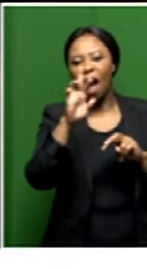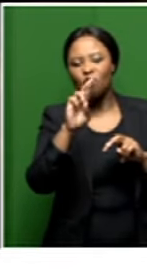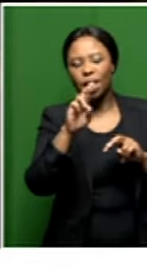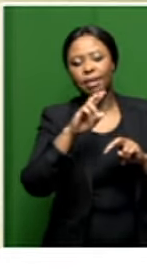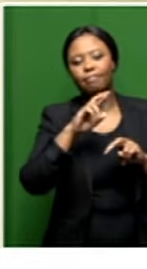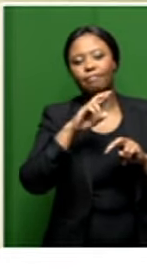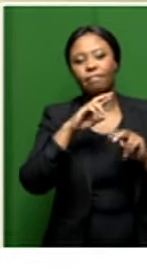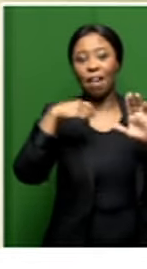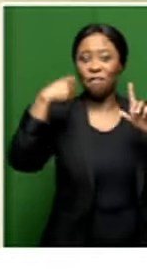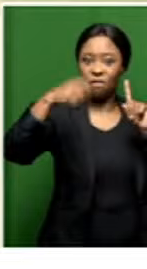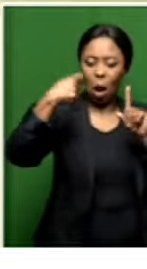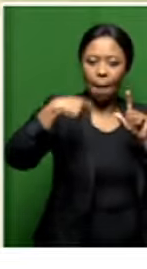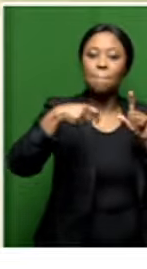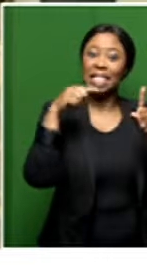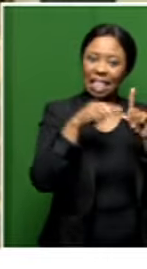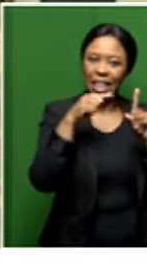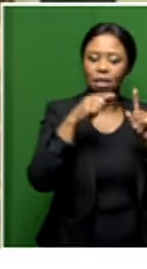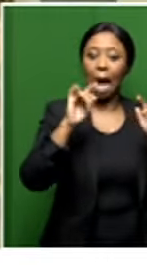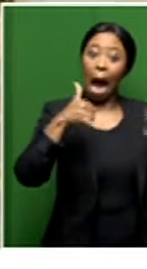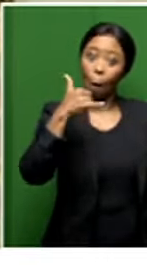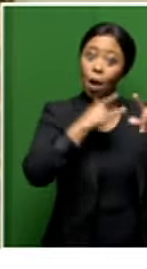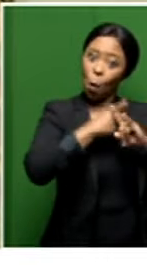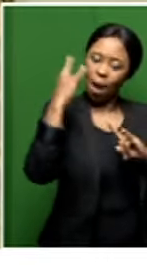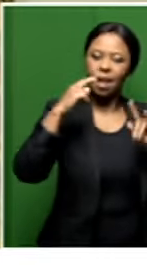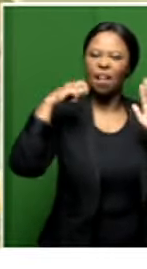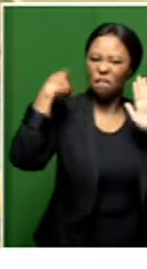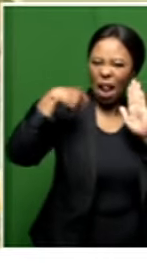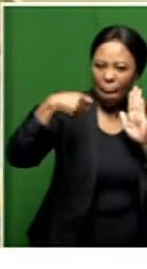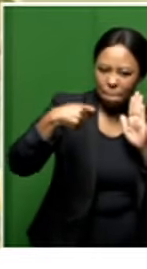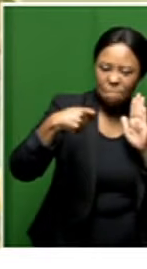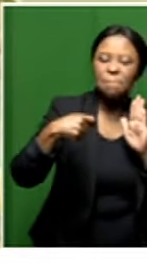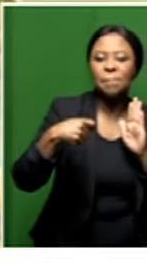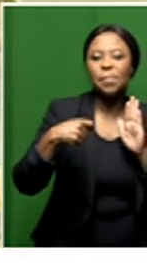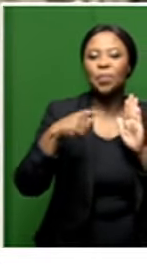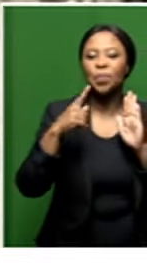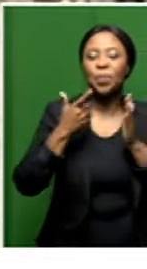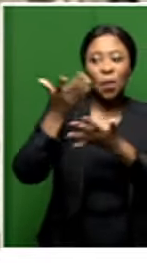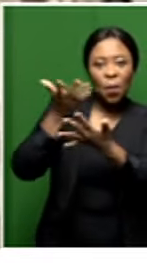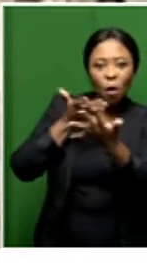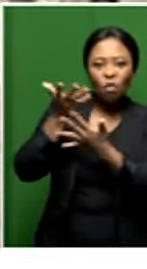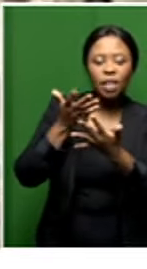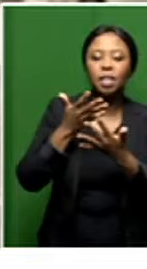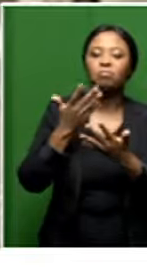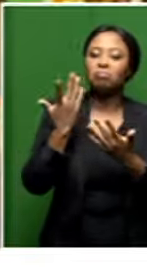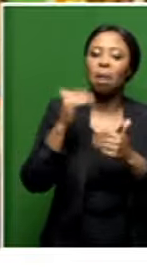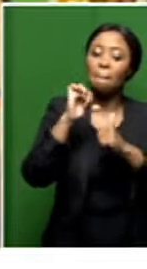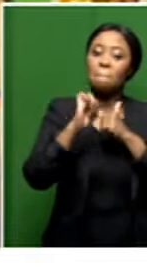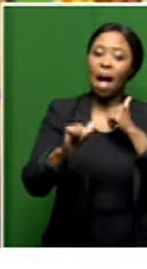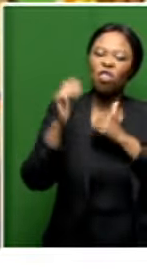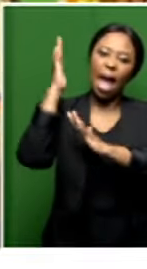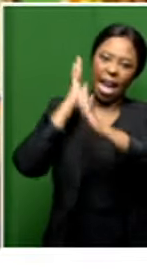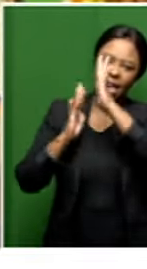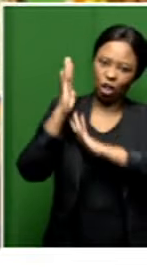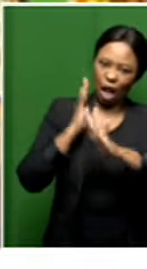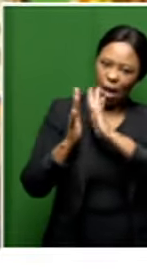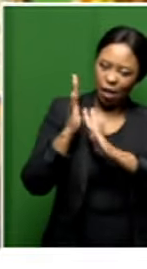which is an award winning film in conversation with with with with Heritage Month, of course,